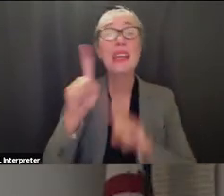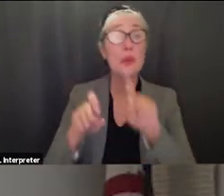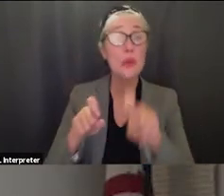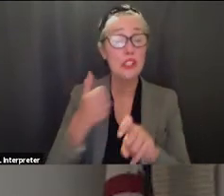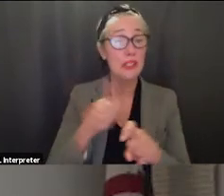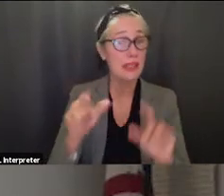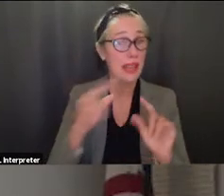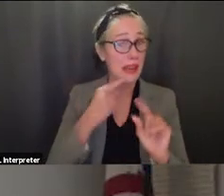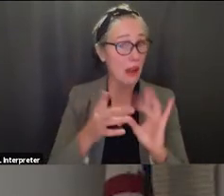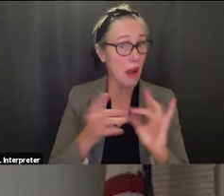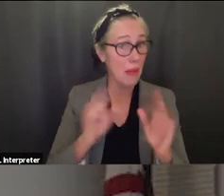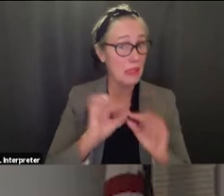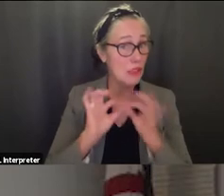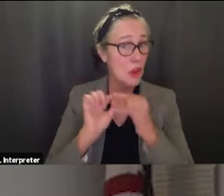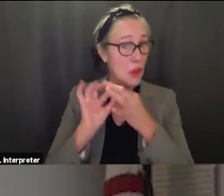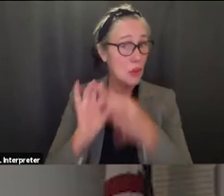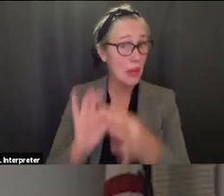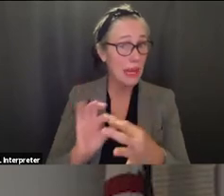comments on summer of learning